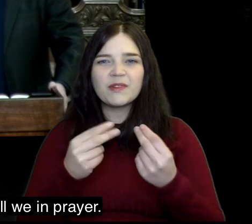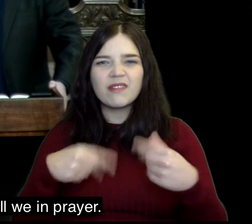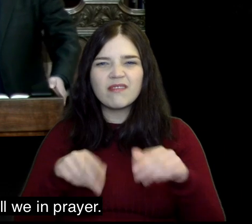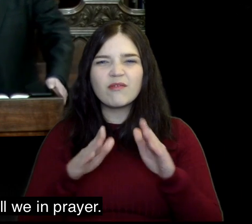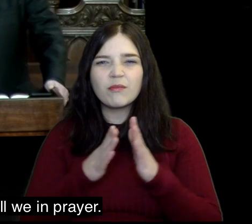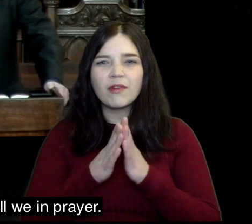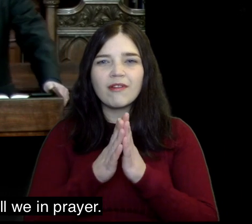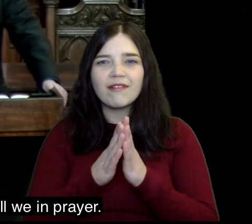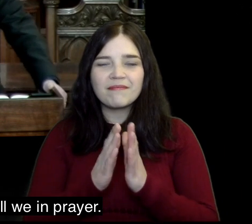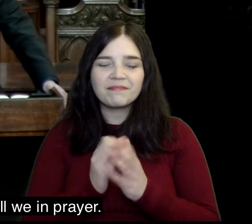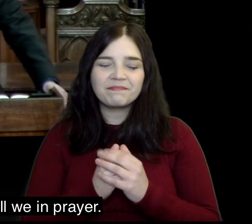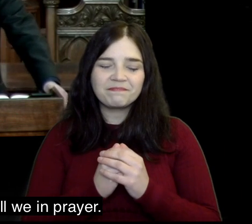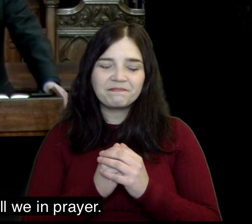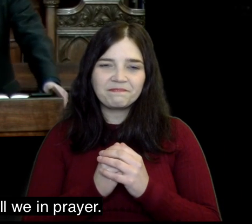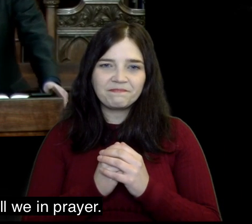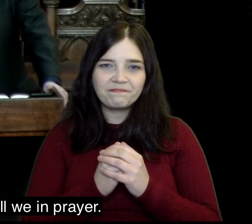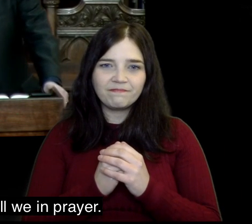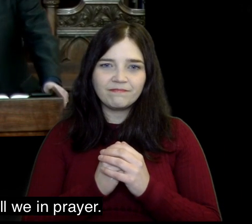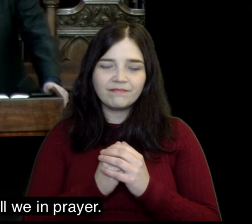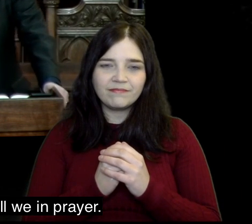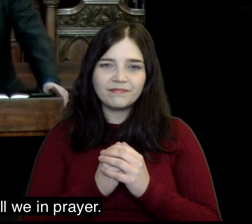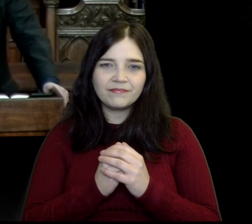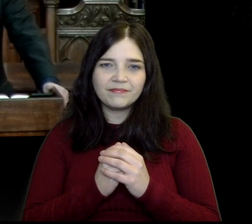So let's come together Let's we in prayer